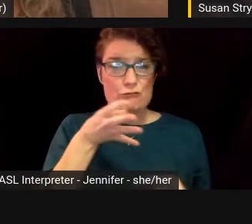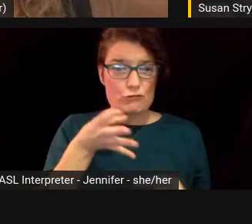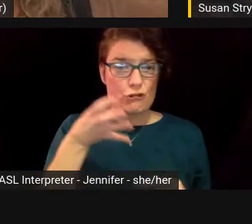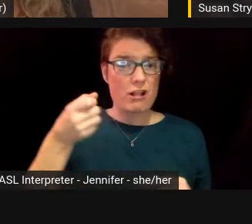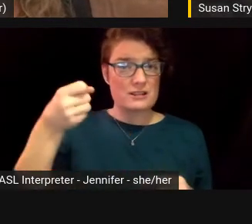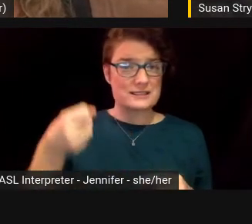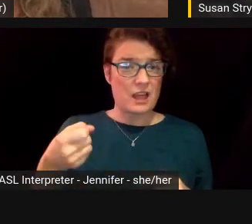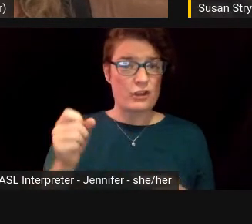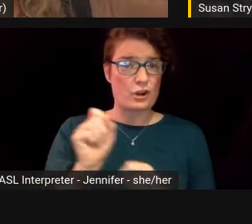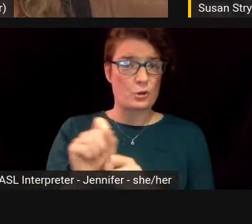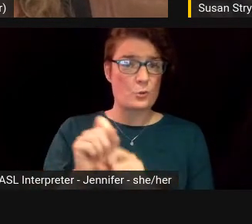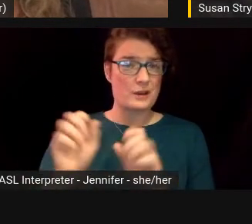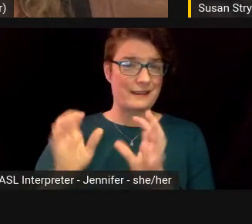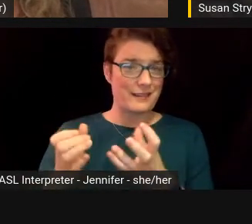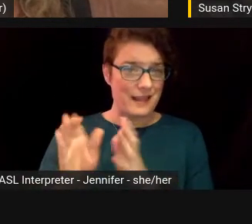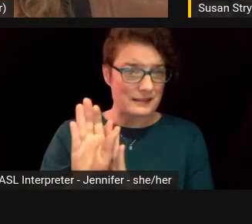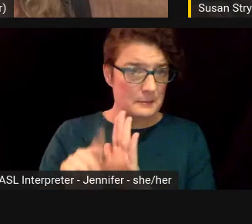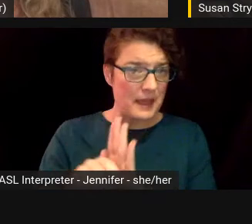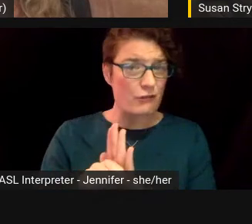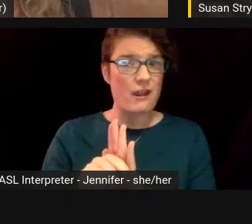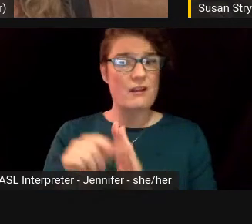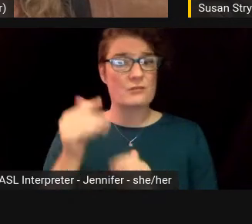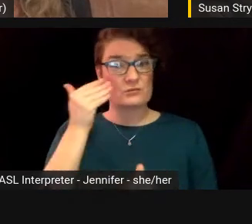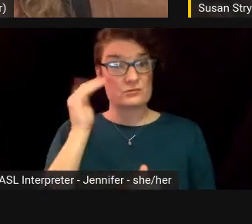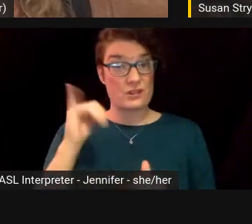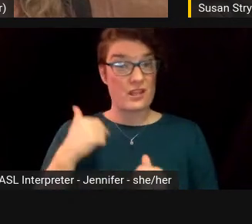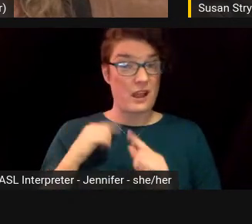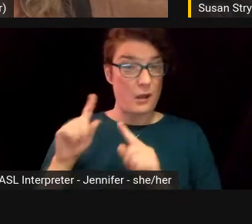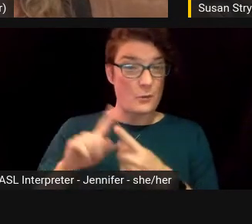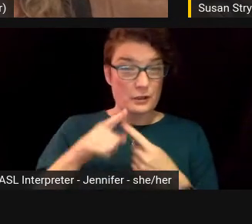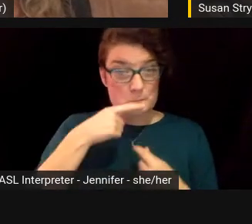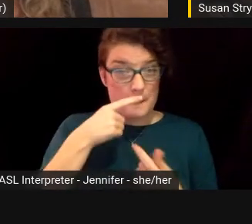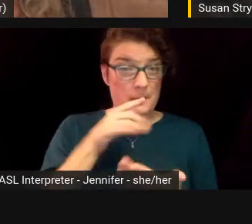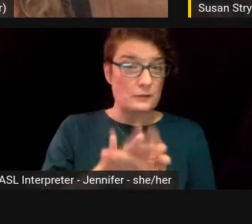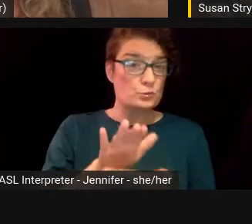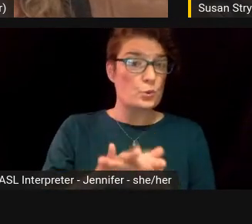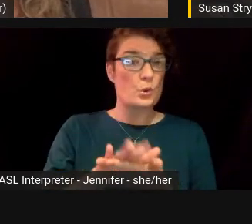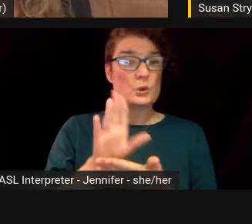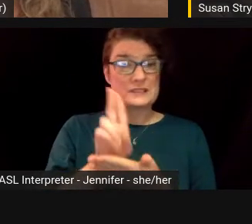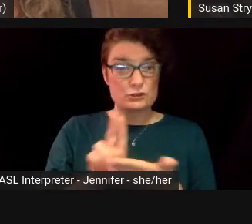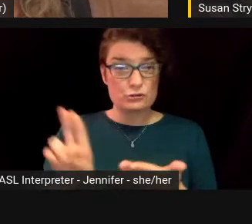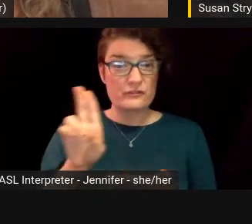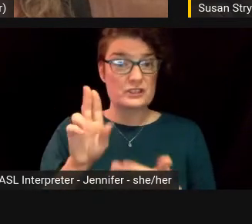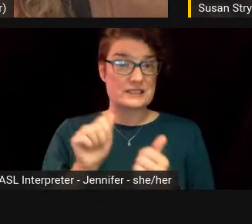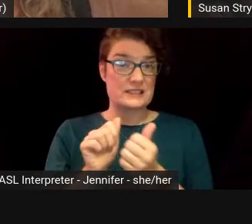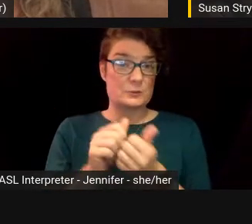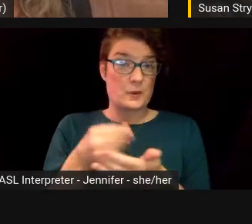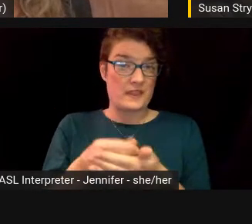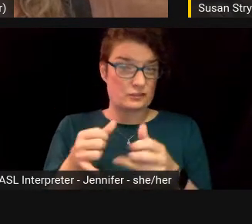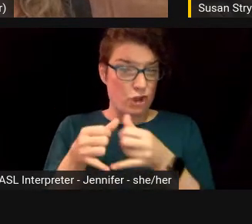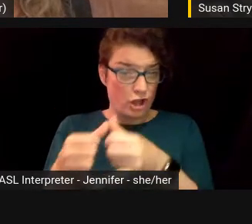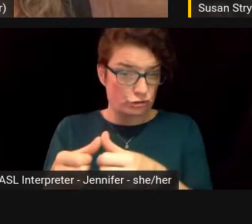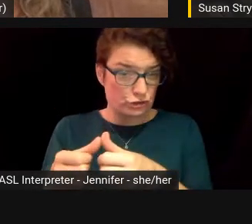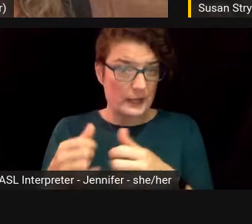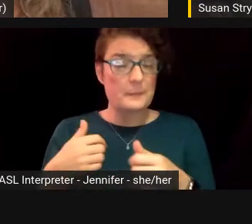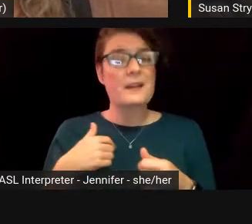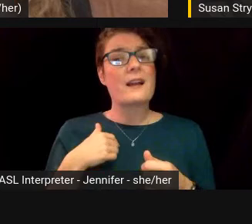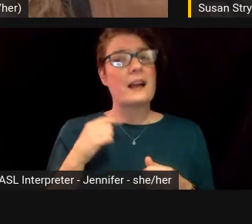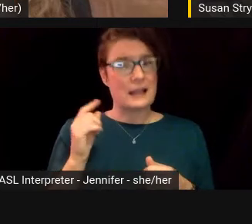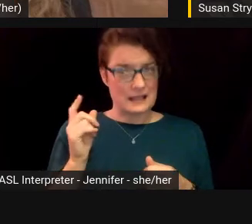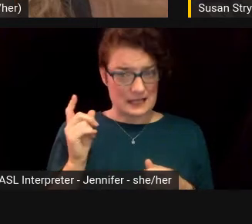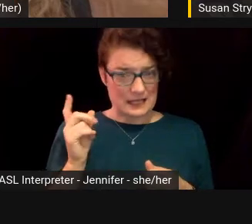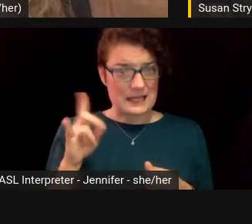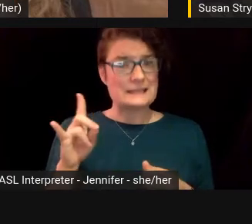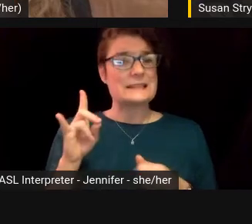working class background, you know, it's like, I went to public schools and universities on scholarship. You know, I did get, you know,